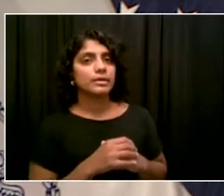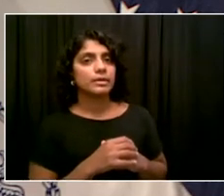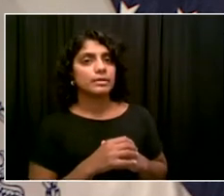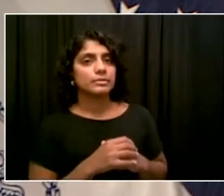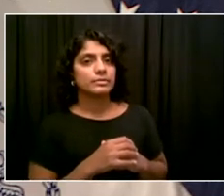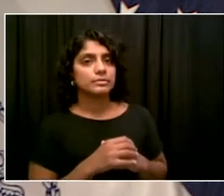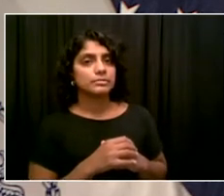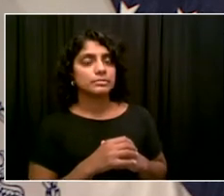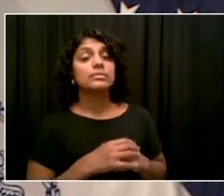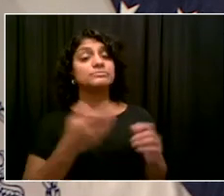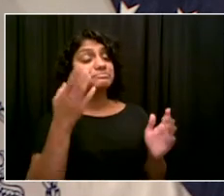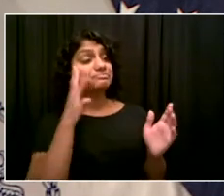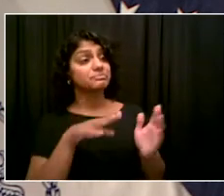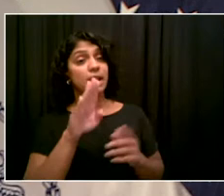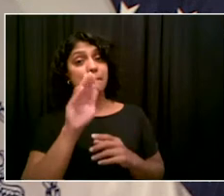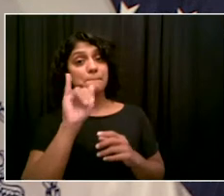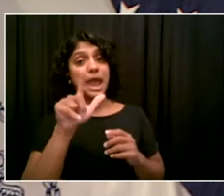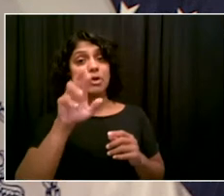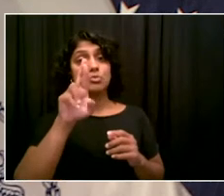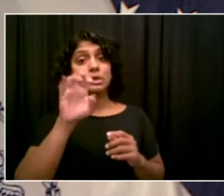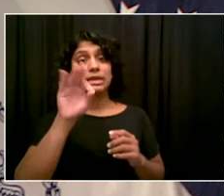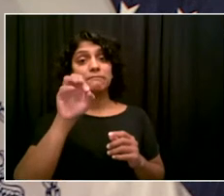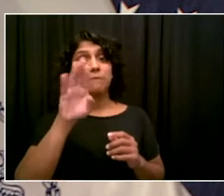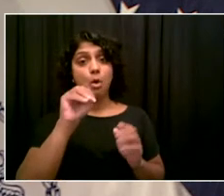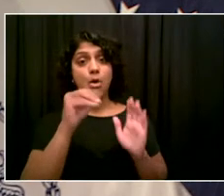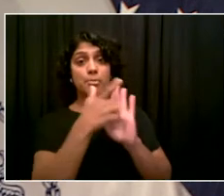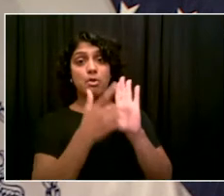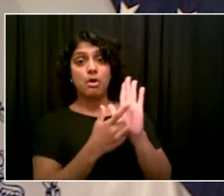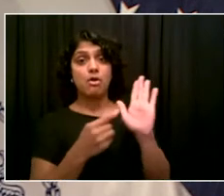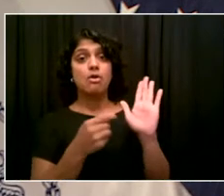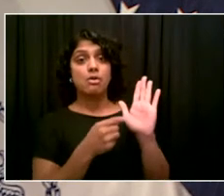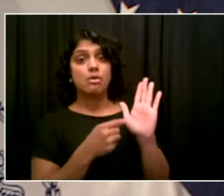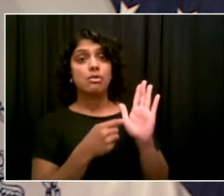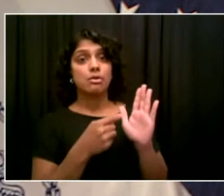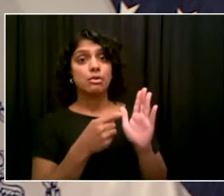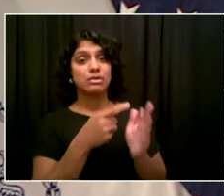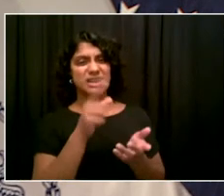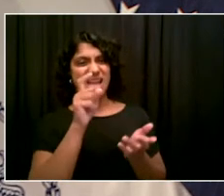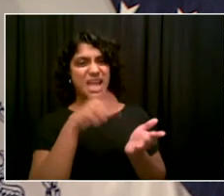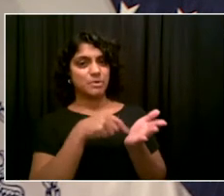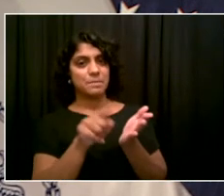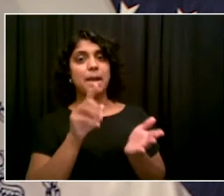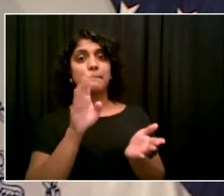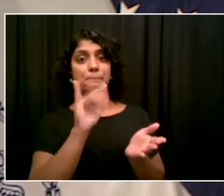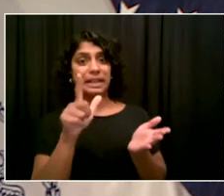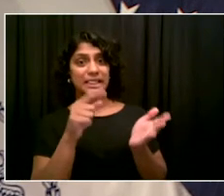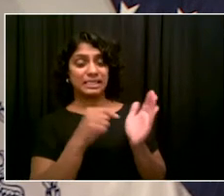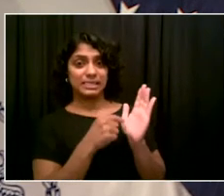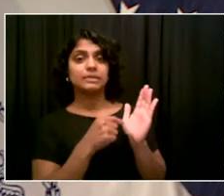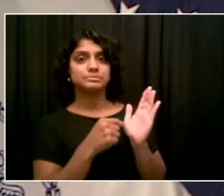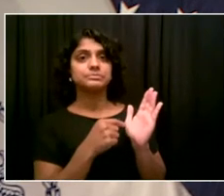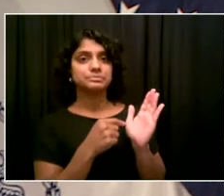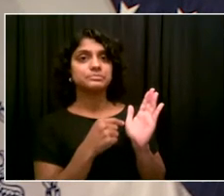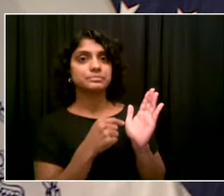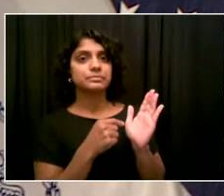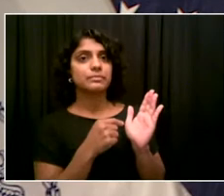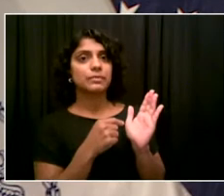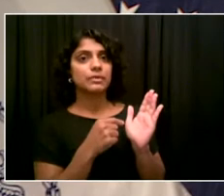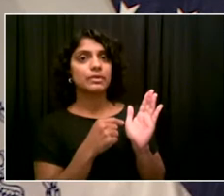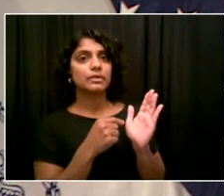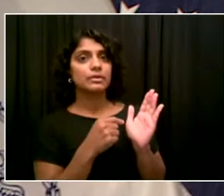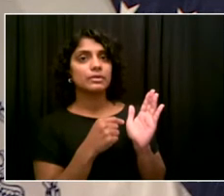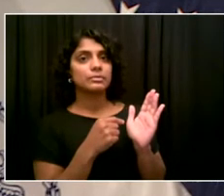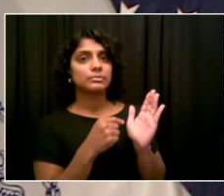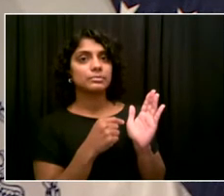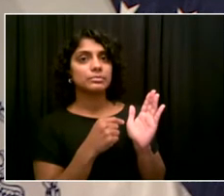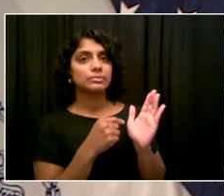other groups are released within 24 to 48 hours without being prosecuted to just return back to the streets and commit more hate crimes and hurt